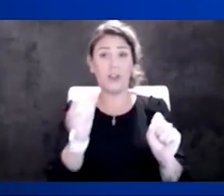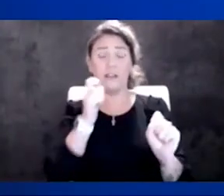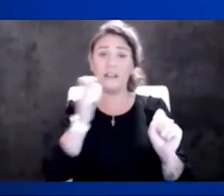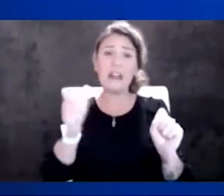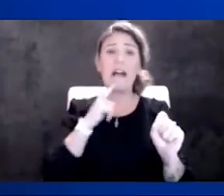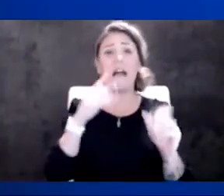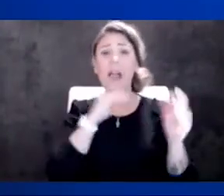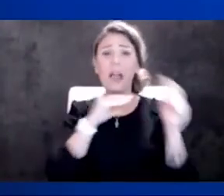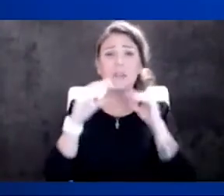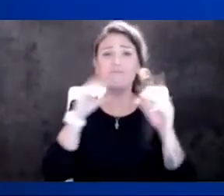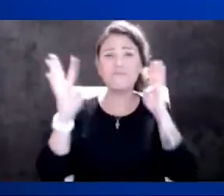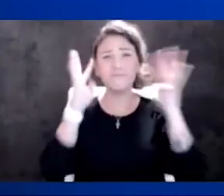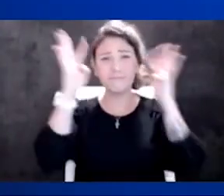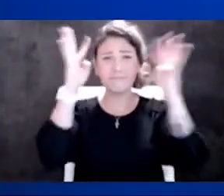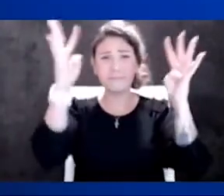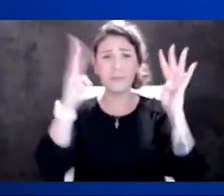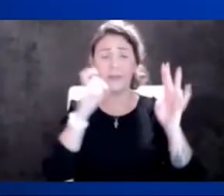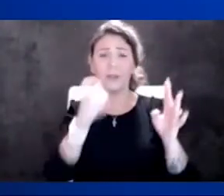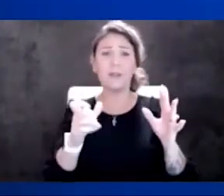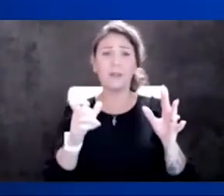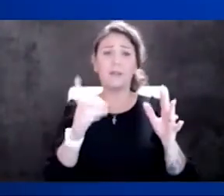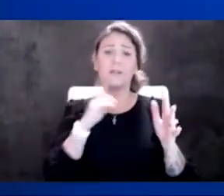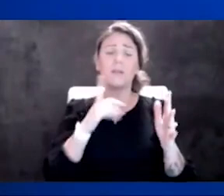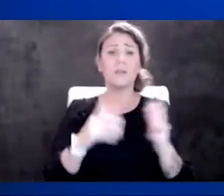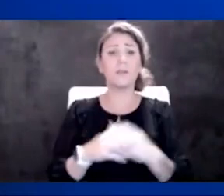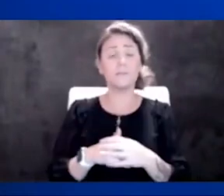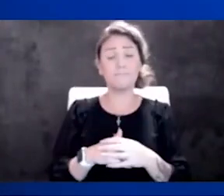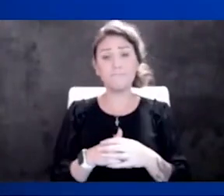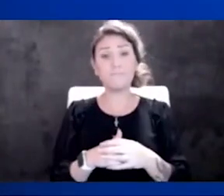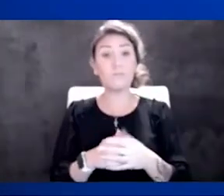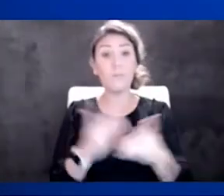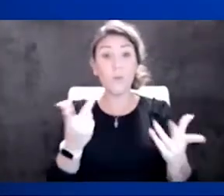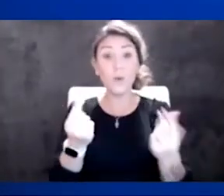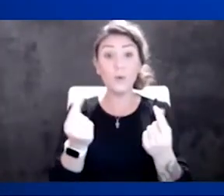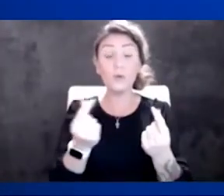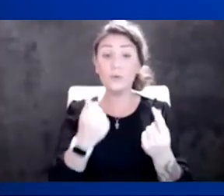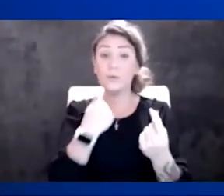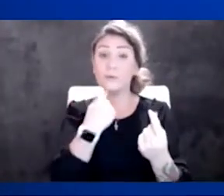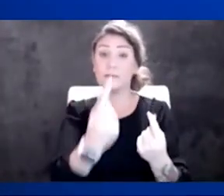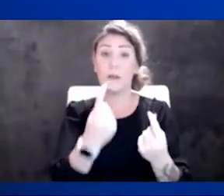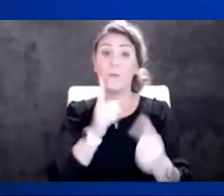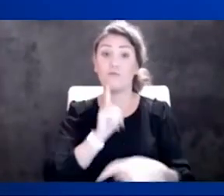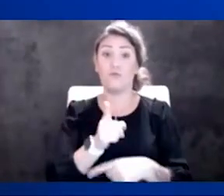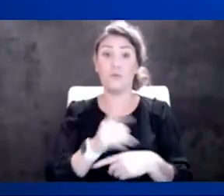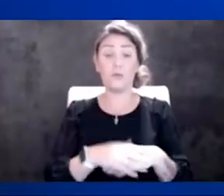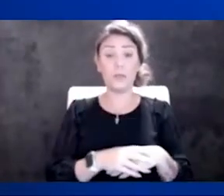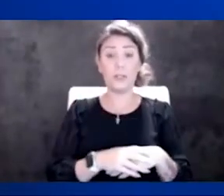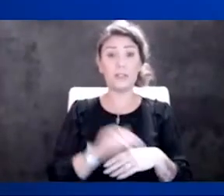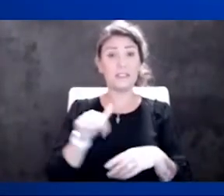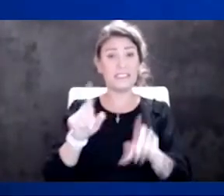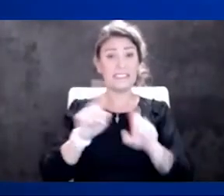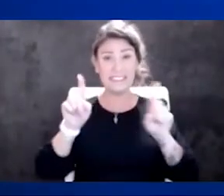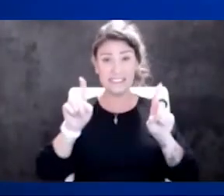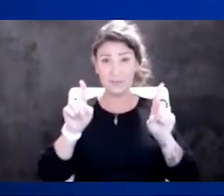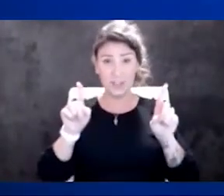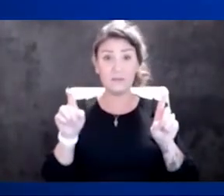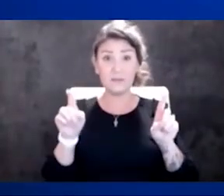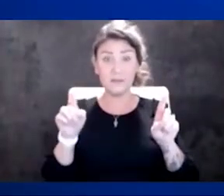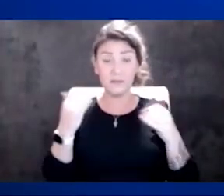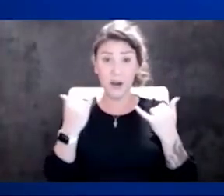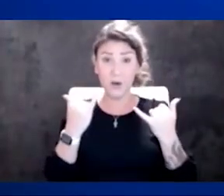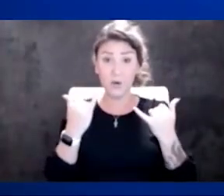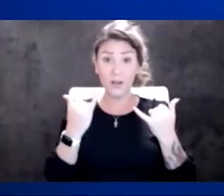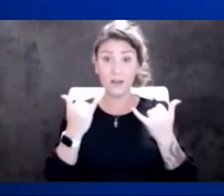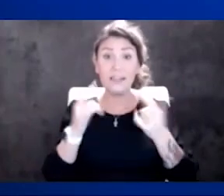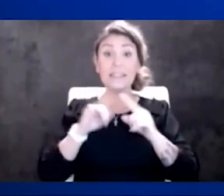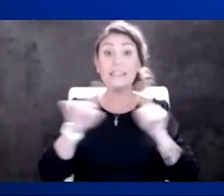the truth. We don't flap our arms. We don't jack with the truth. We just try to tell you where things are. This is a different time, folks. The difference is